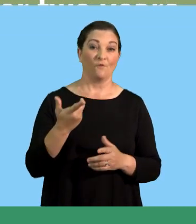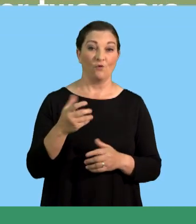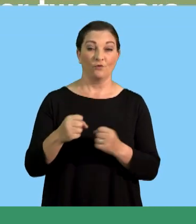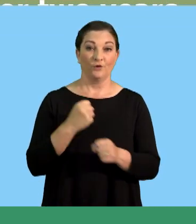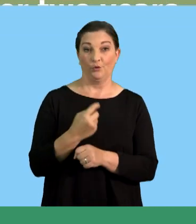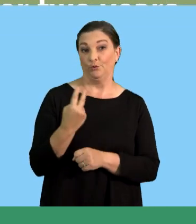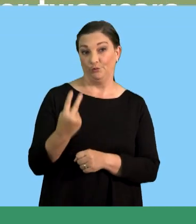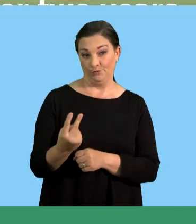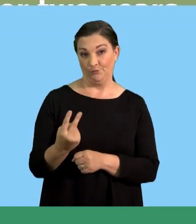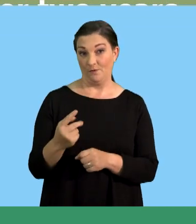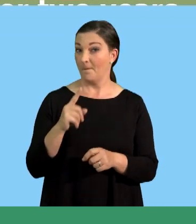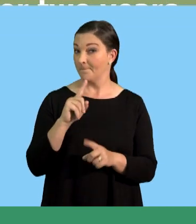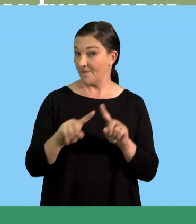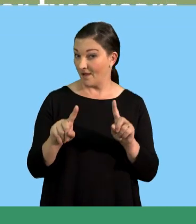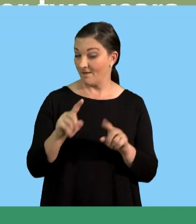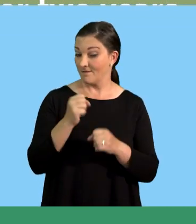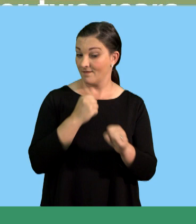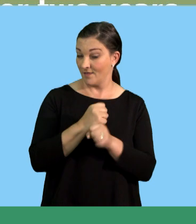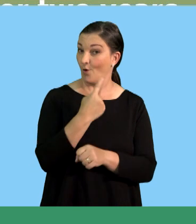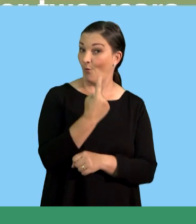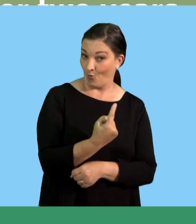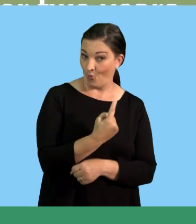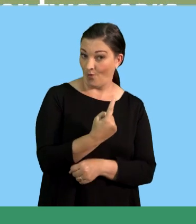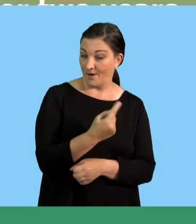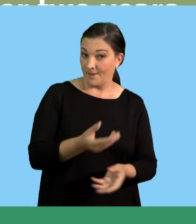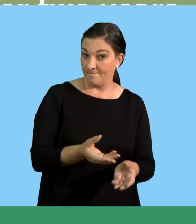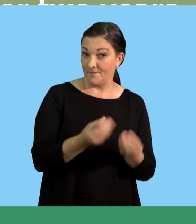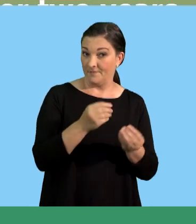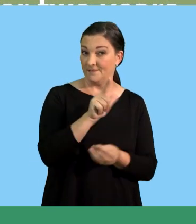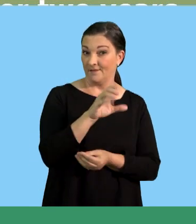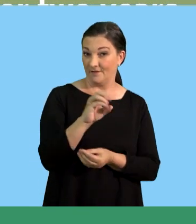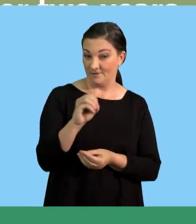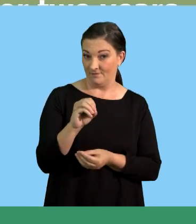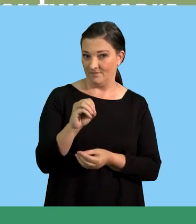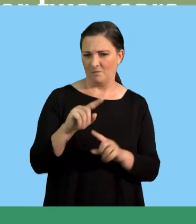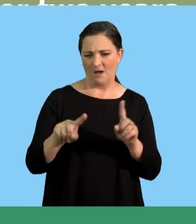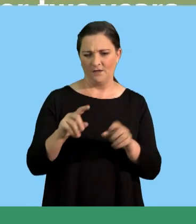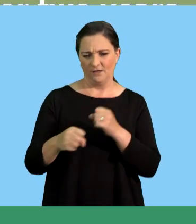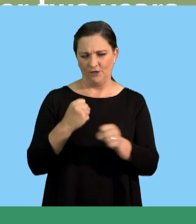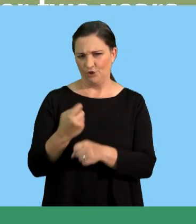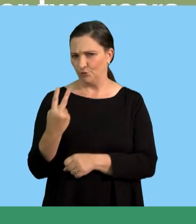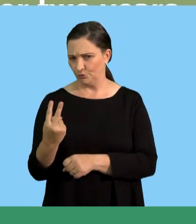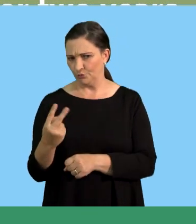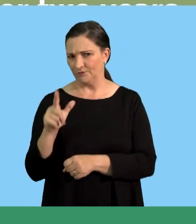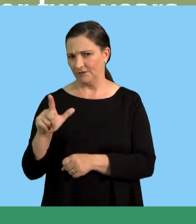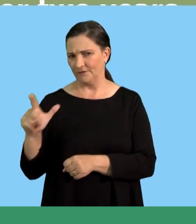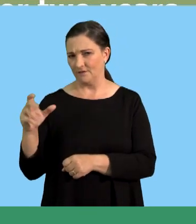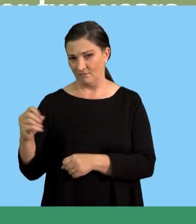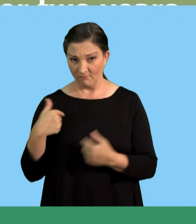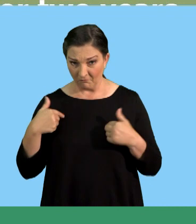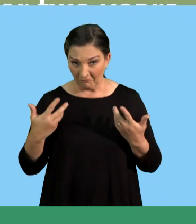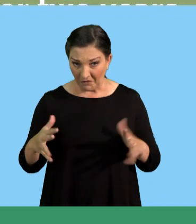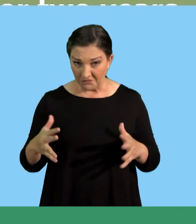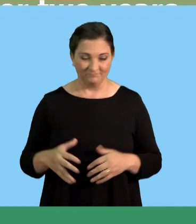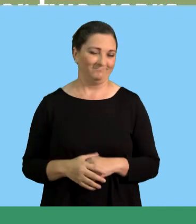aimed for year two. And for year one, he aimed 700. For year two, he aimed 770.